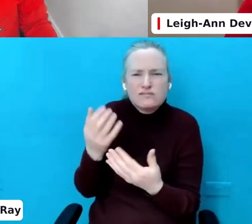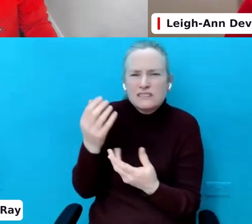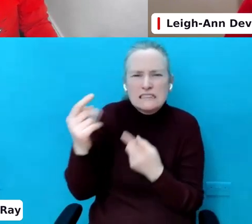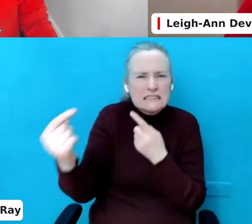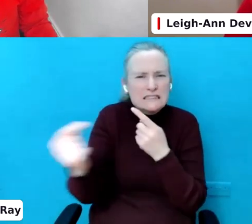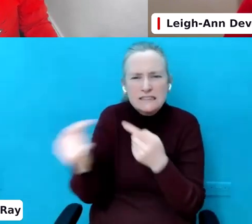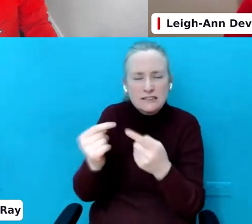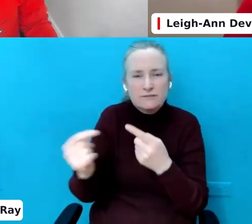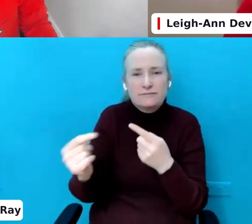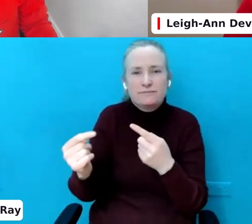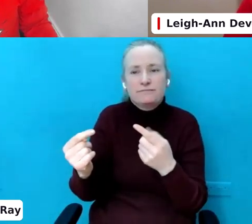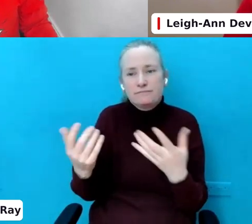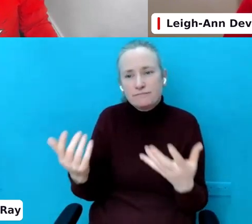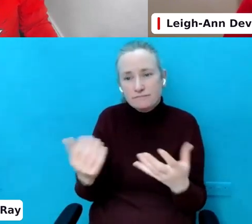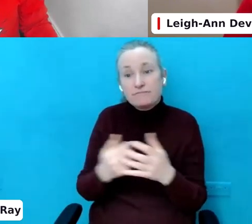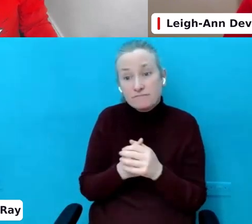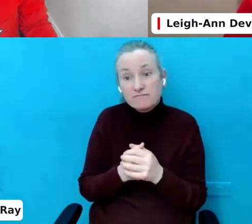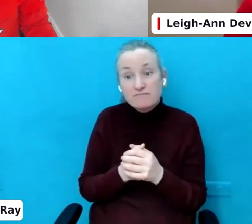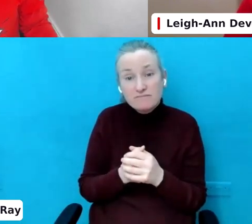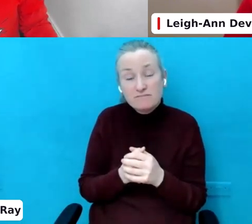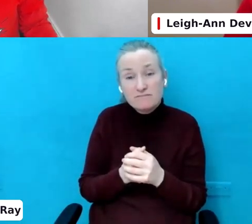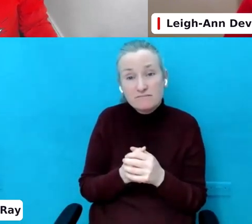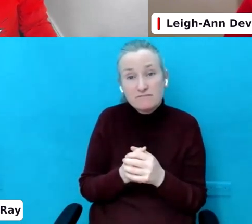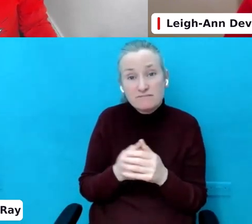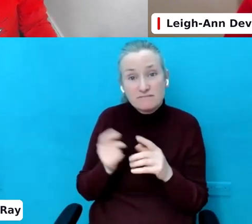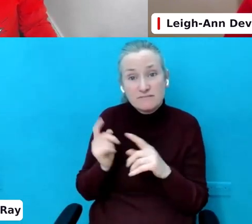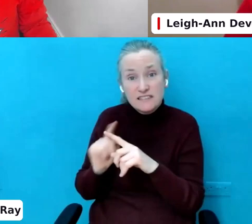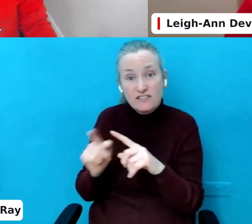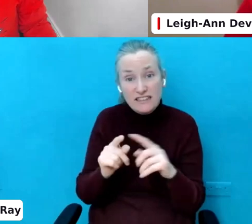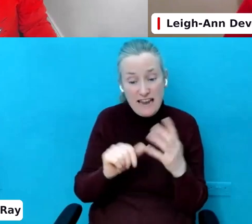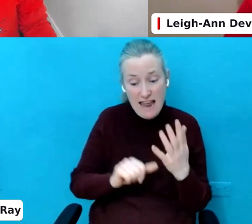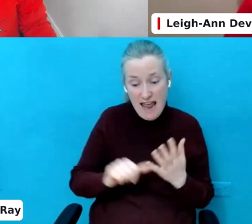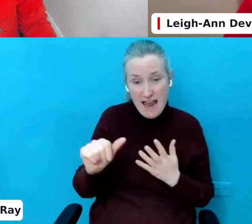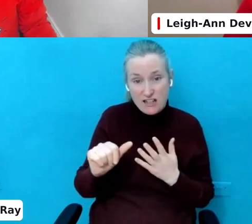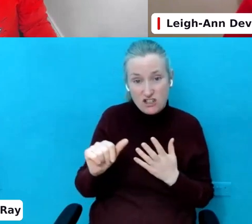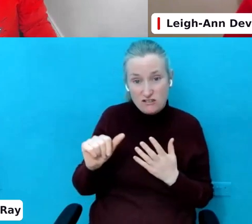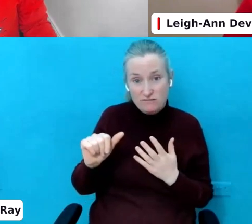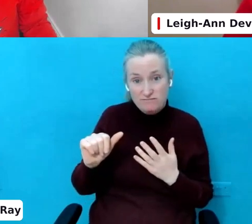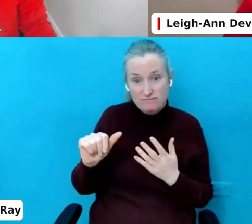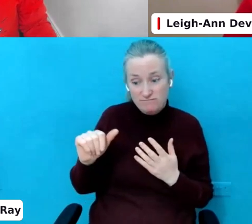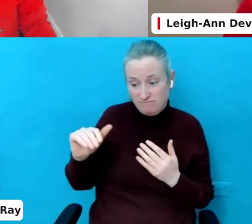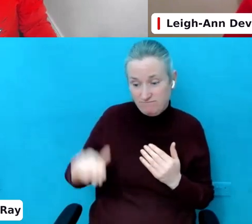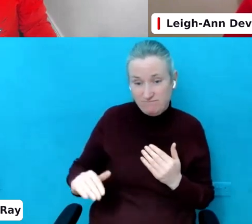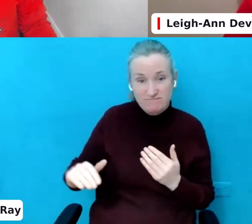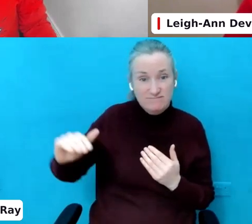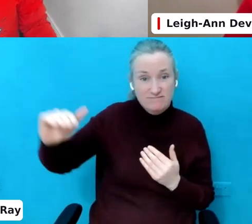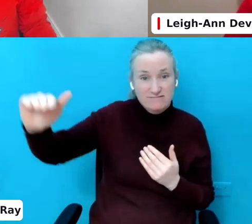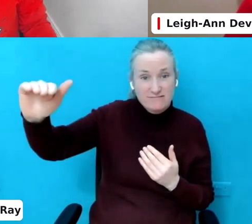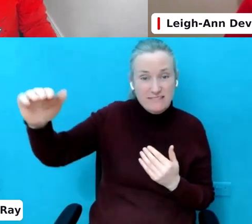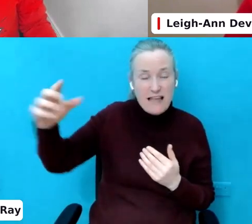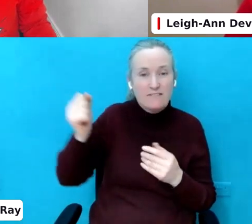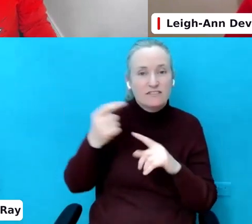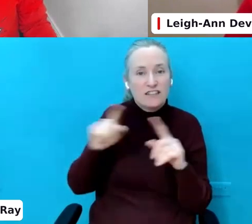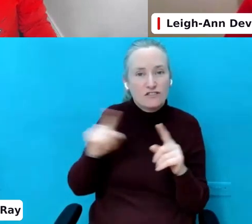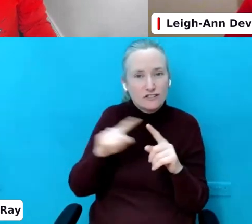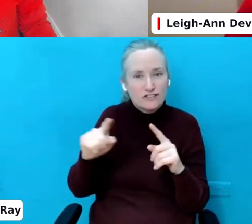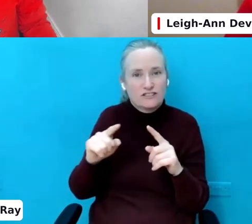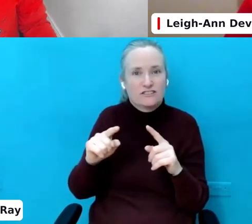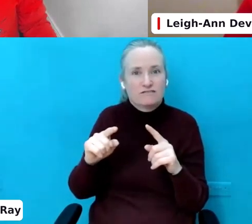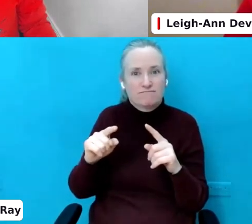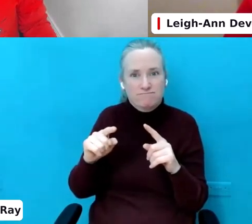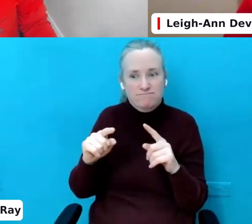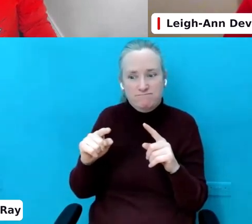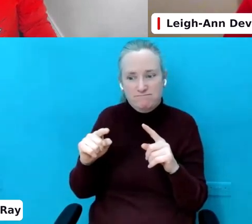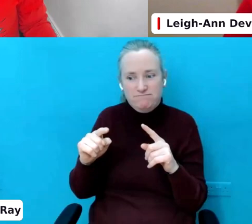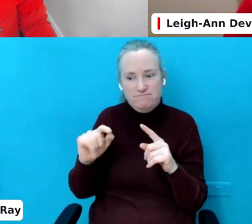And, you know, though all the different ages that you have, there's different developmental milestones for